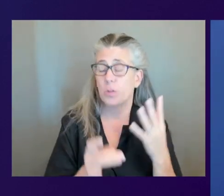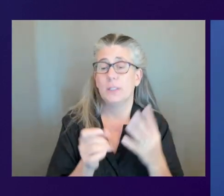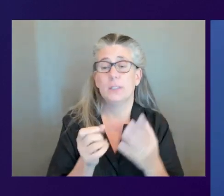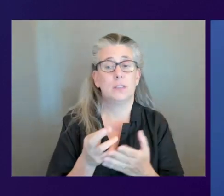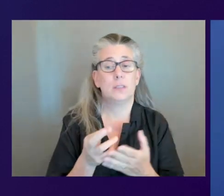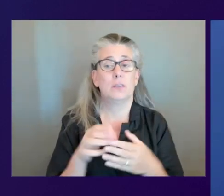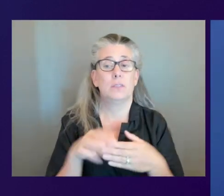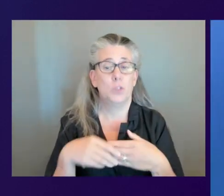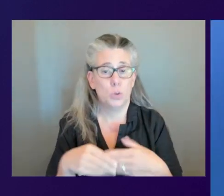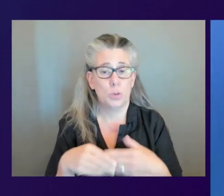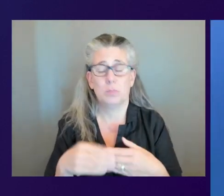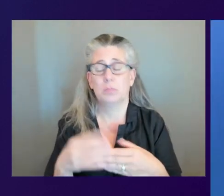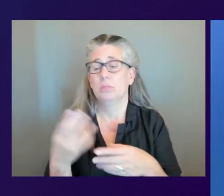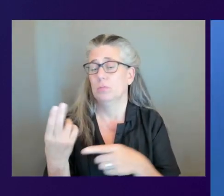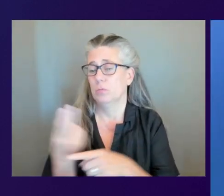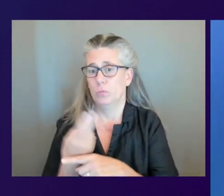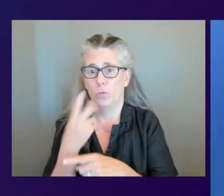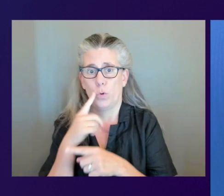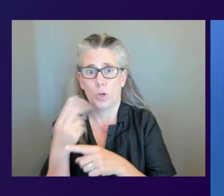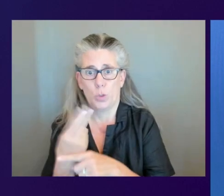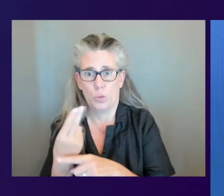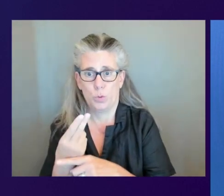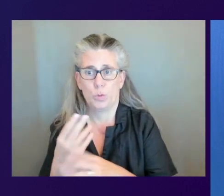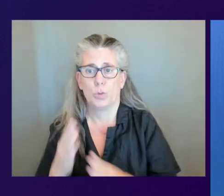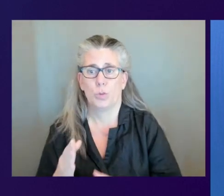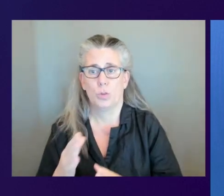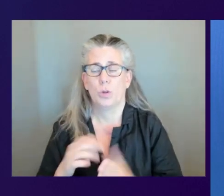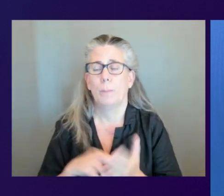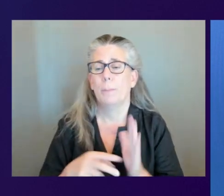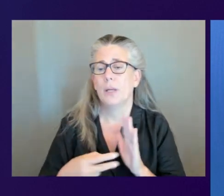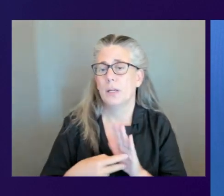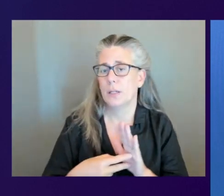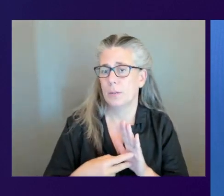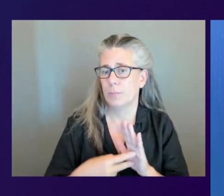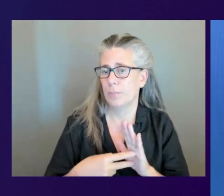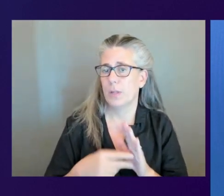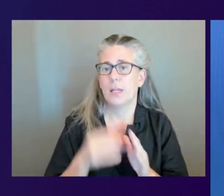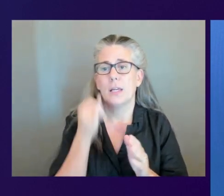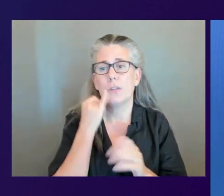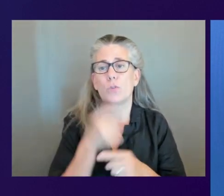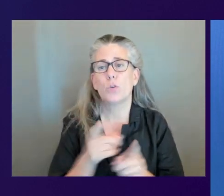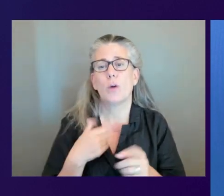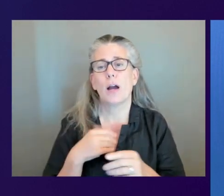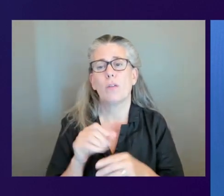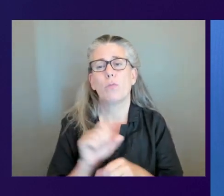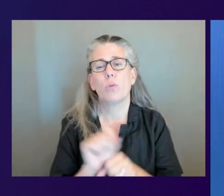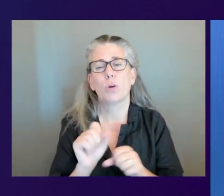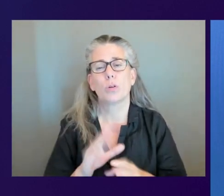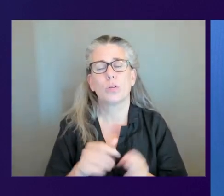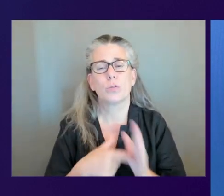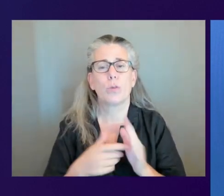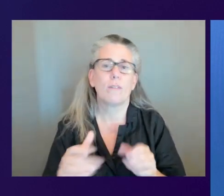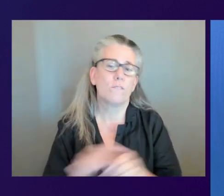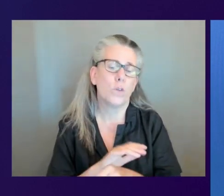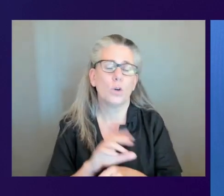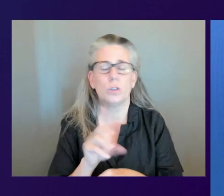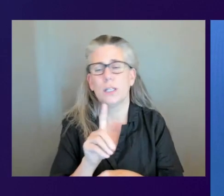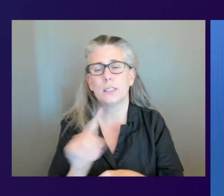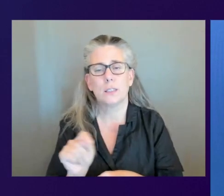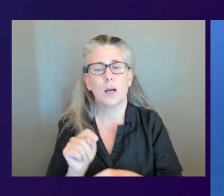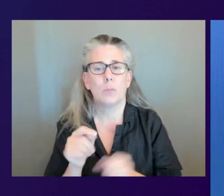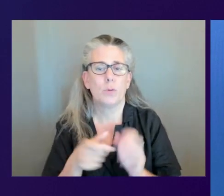It means that if you have workers that require a full desktop, but you want to protect data by running that, that,